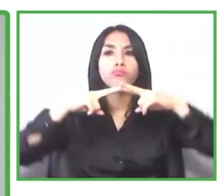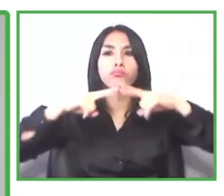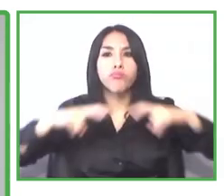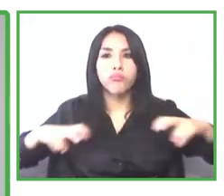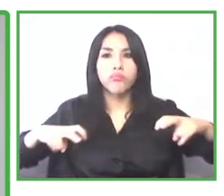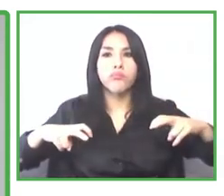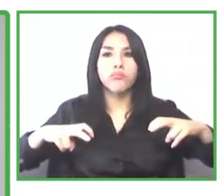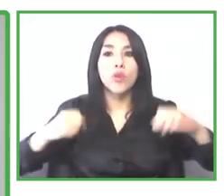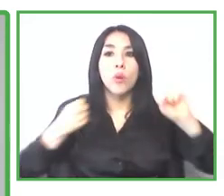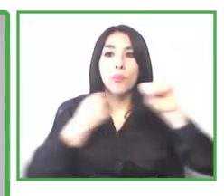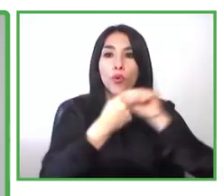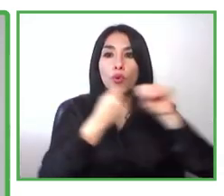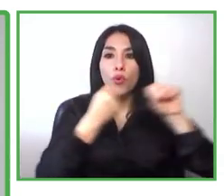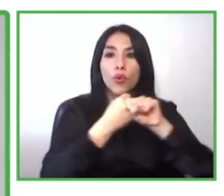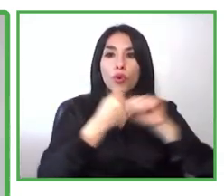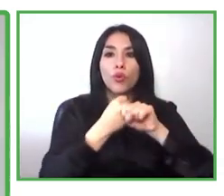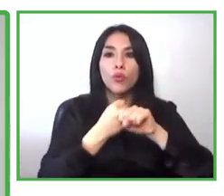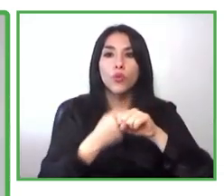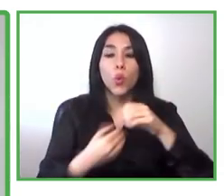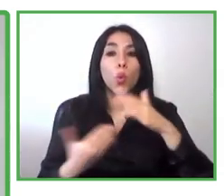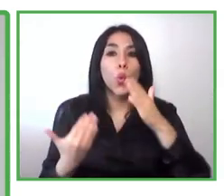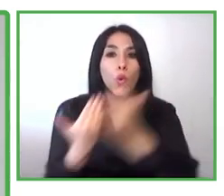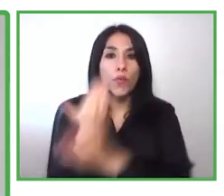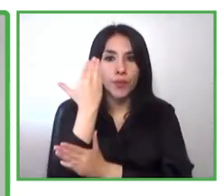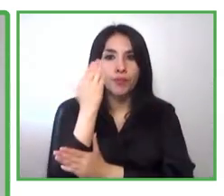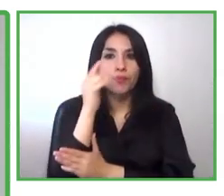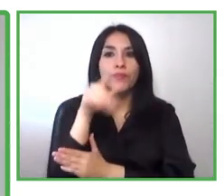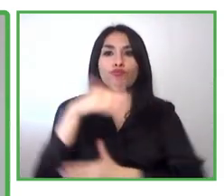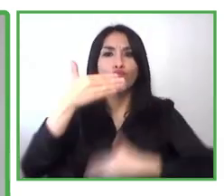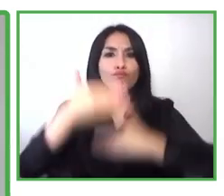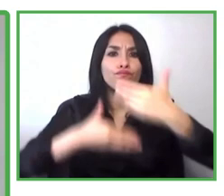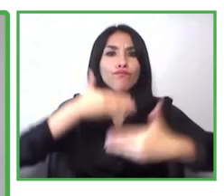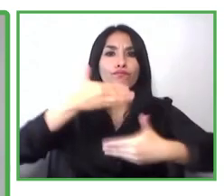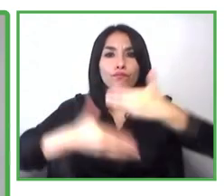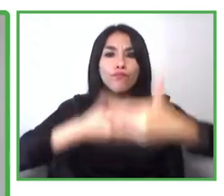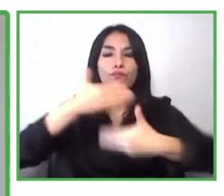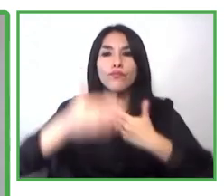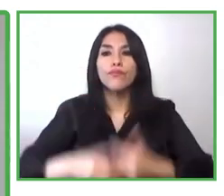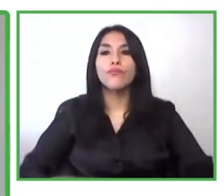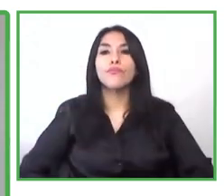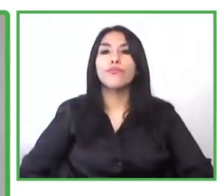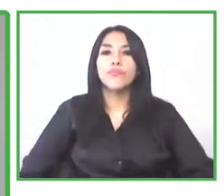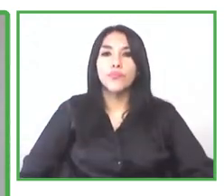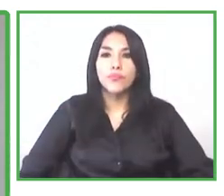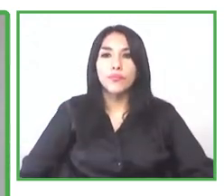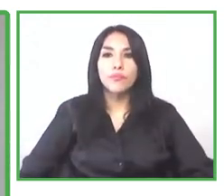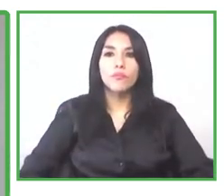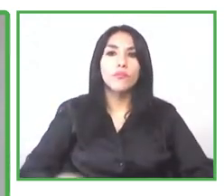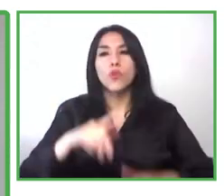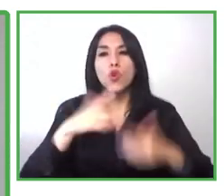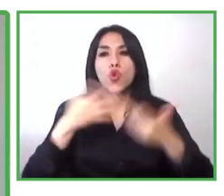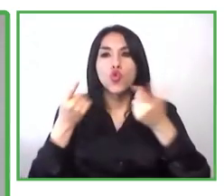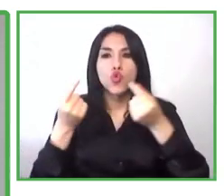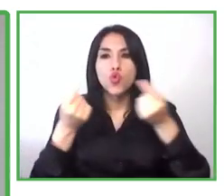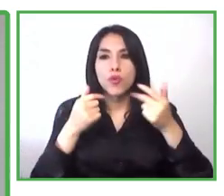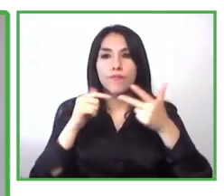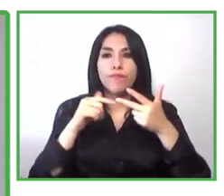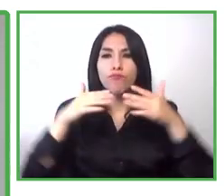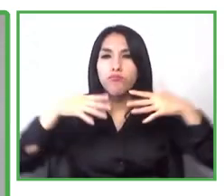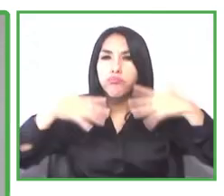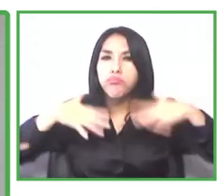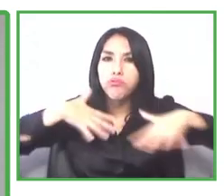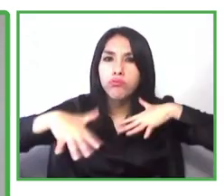support to that are ongoing also and also in defenses that have some apprenticeships and